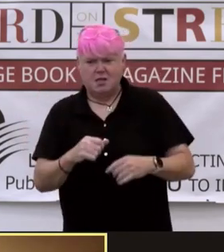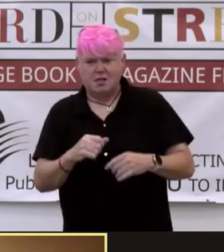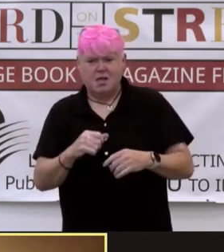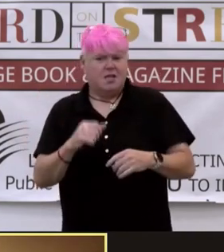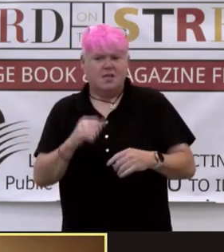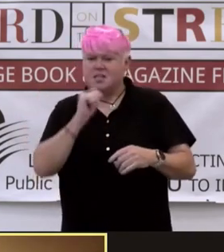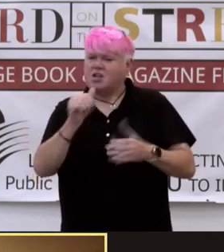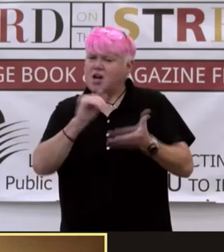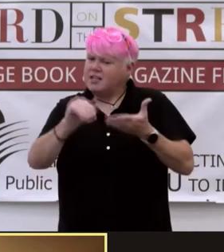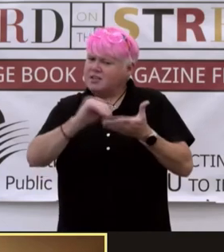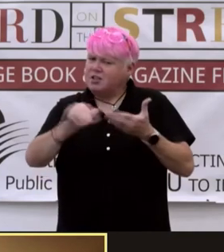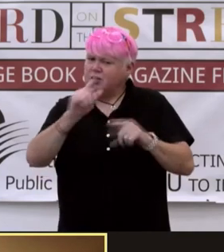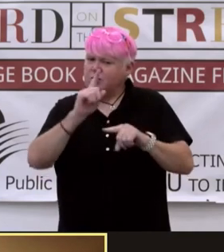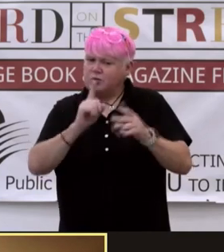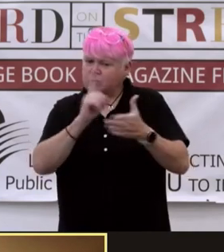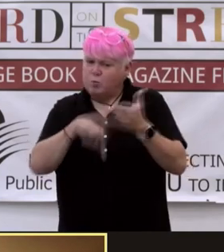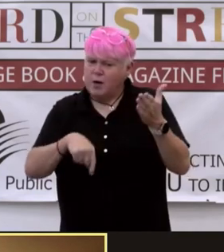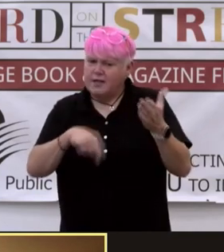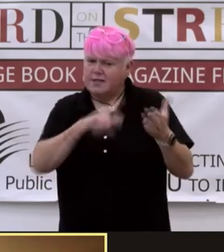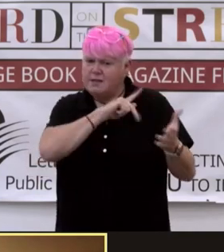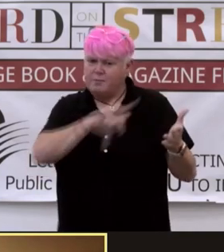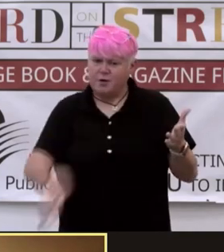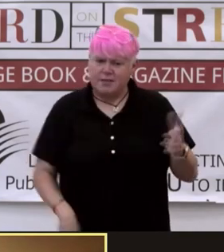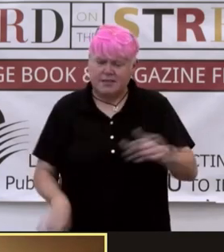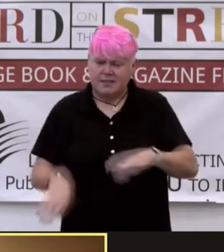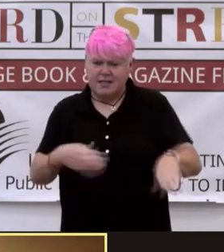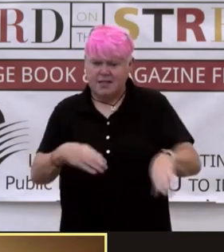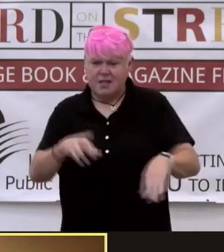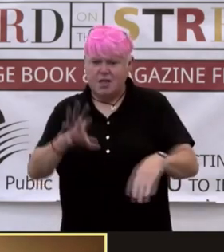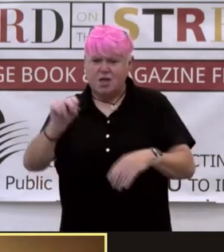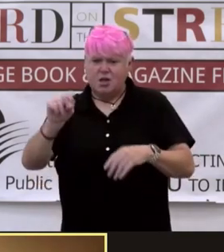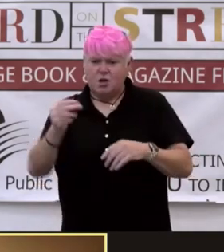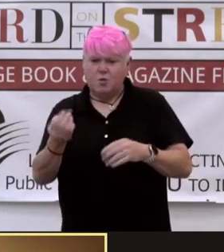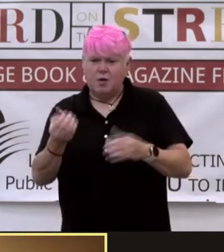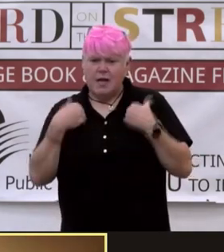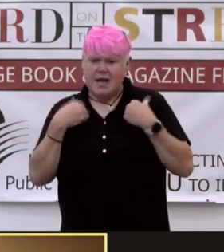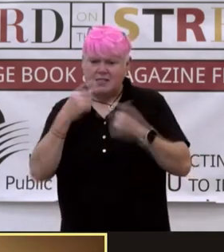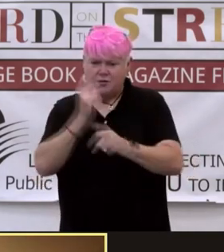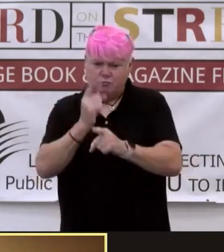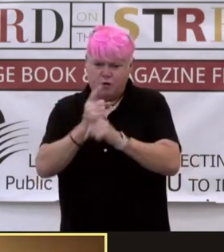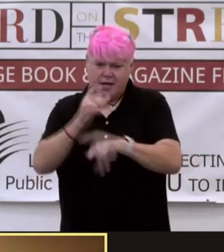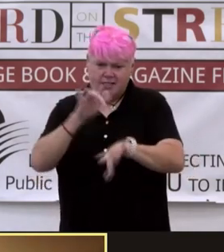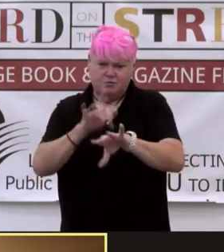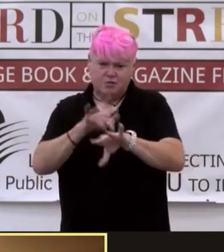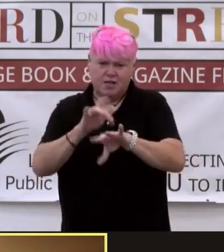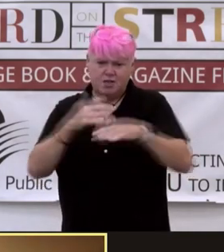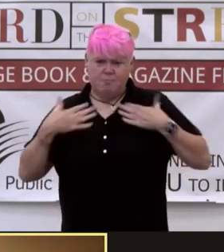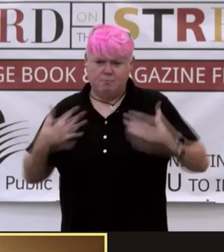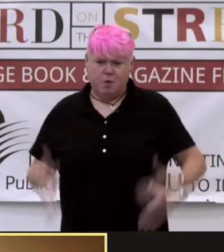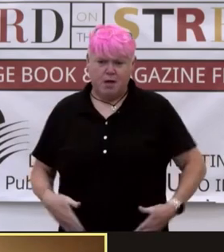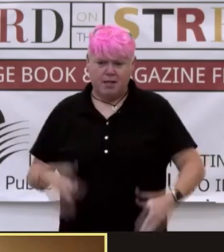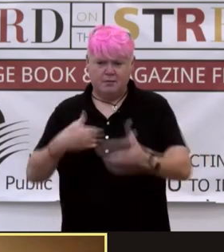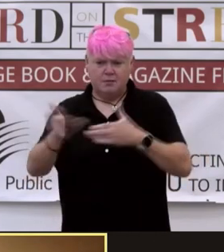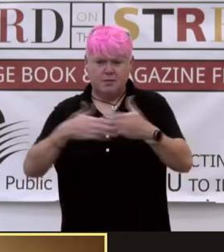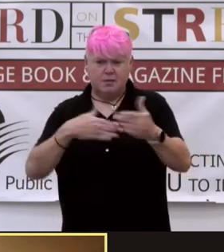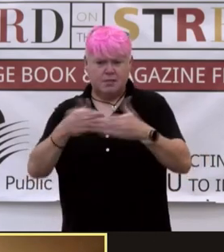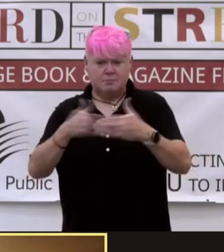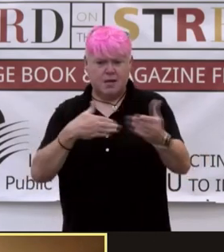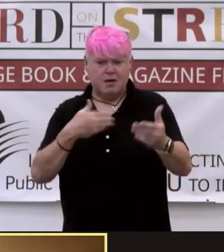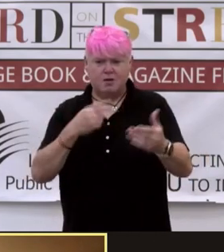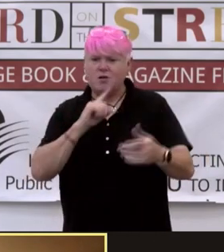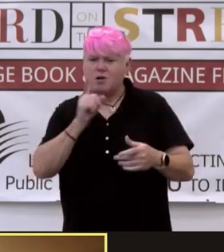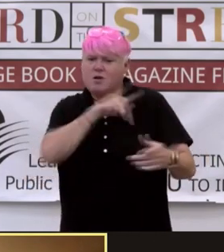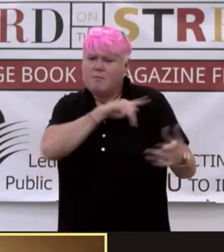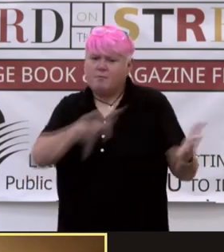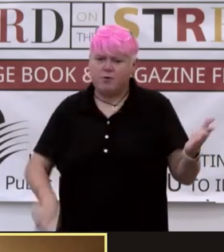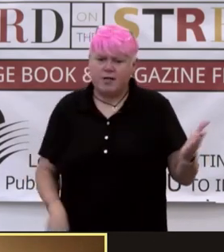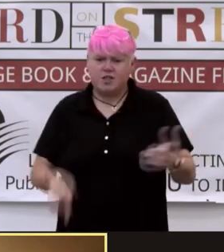A woman's body is her own and no one has the right to touch it without her permission. It doesn't matter if you are a Rajkumar